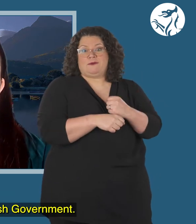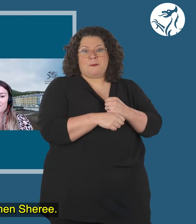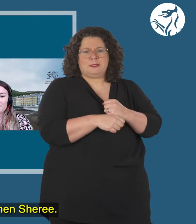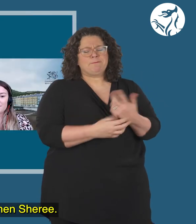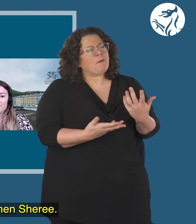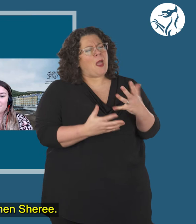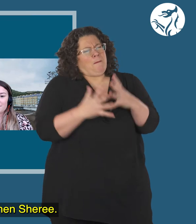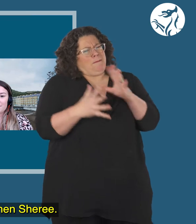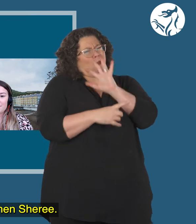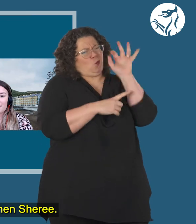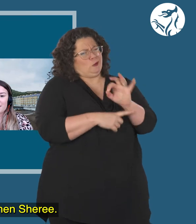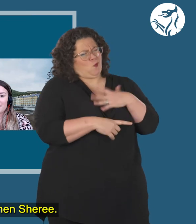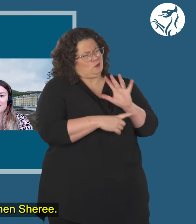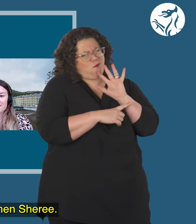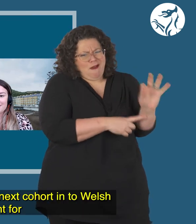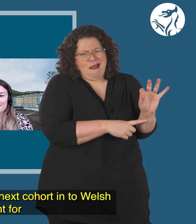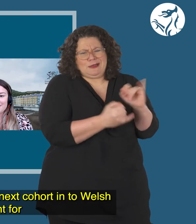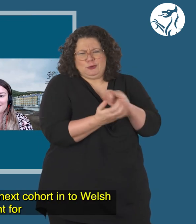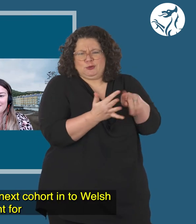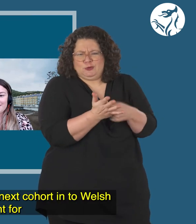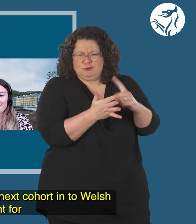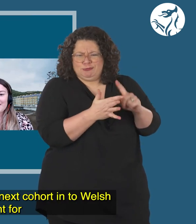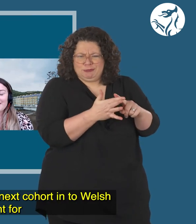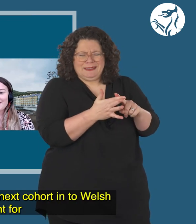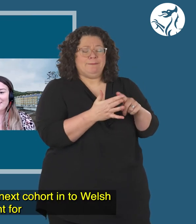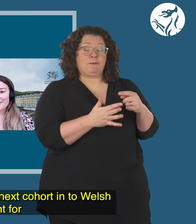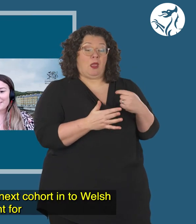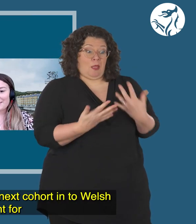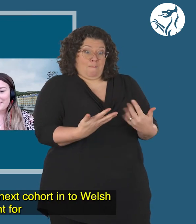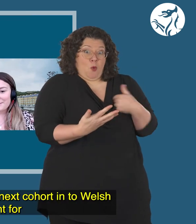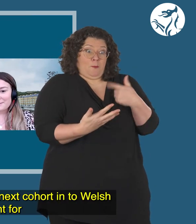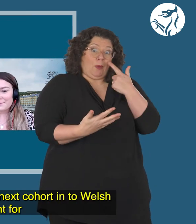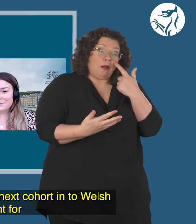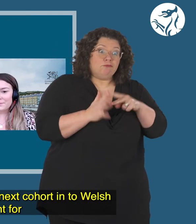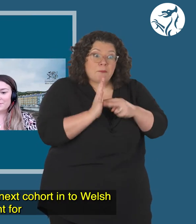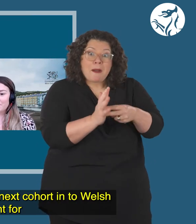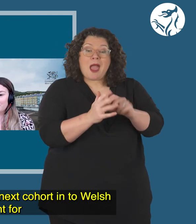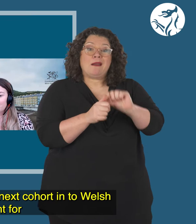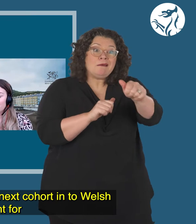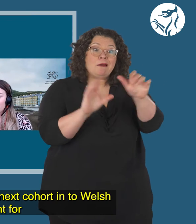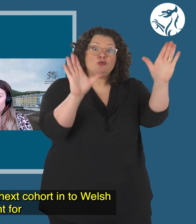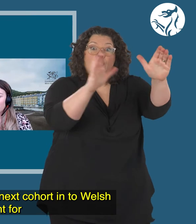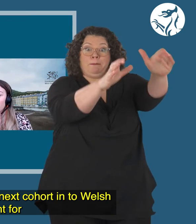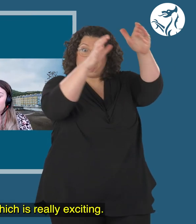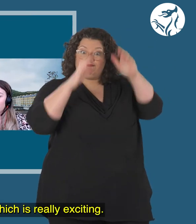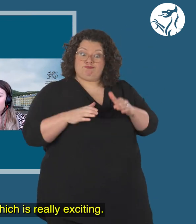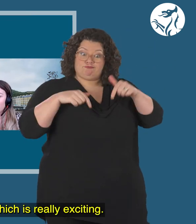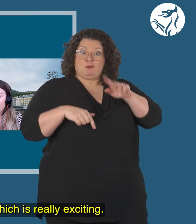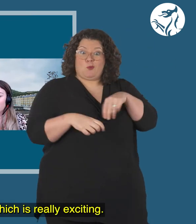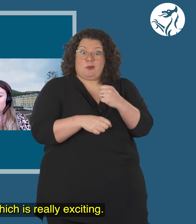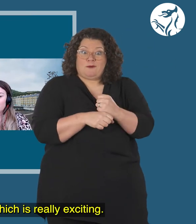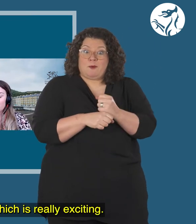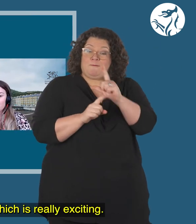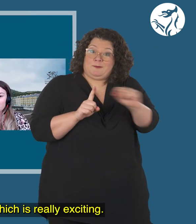Welsh Government. The big question then, Cherie, so we're looking to bring our next cohort in to Welsh Government for the digital